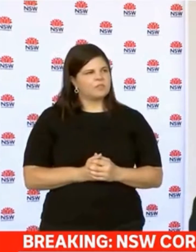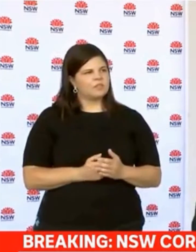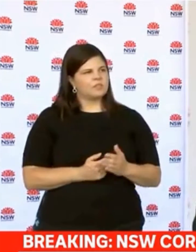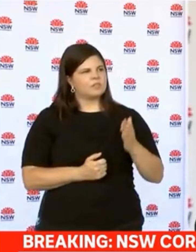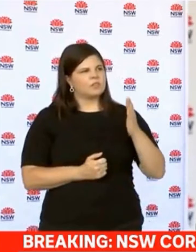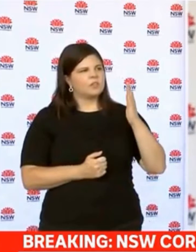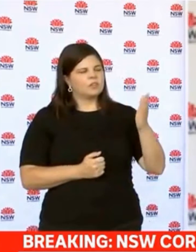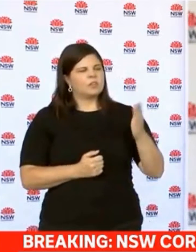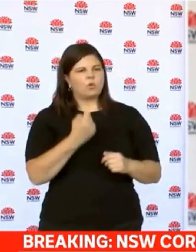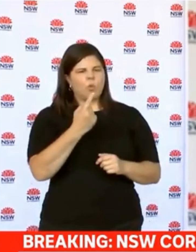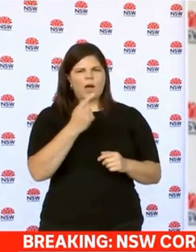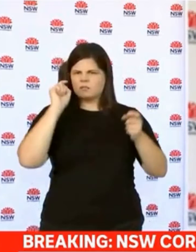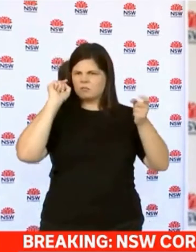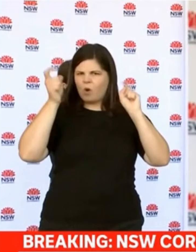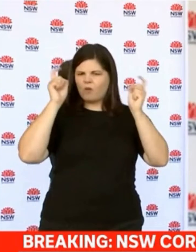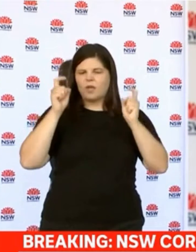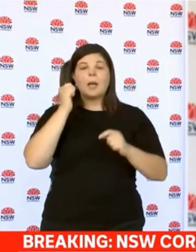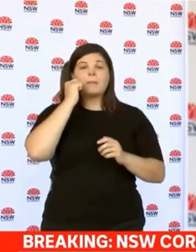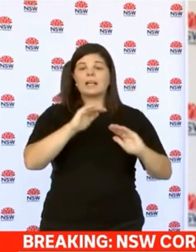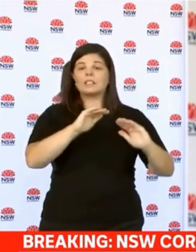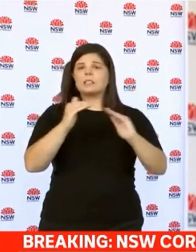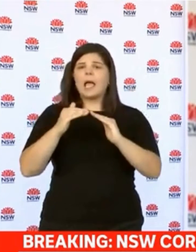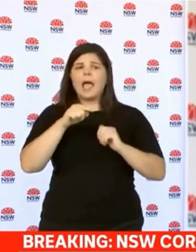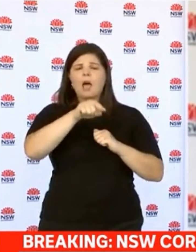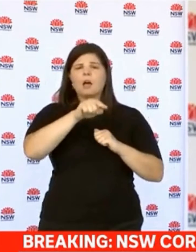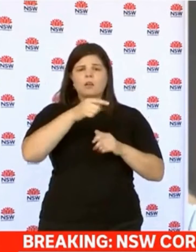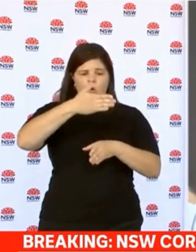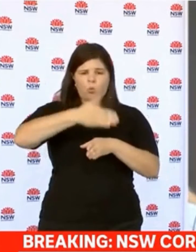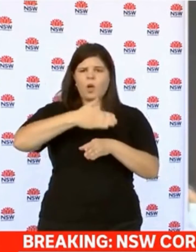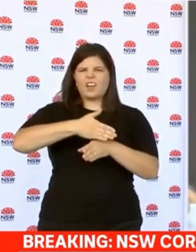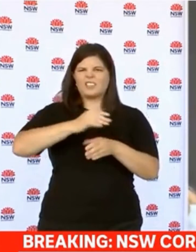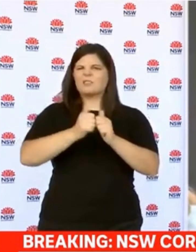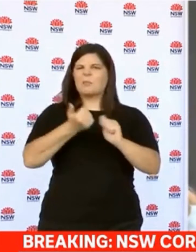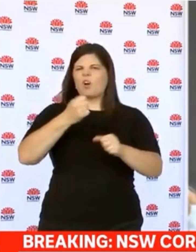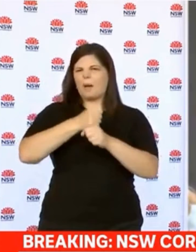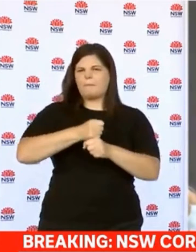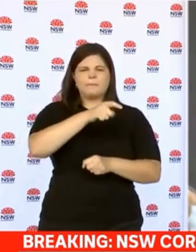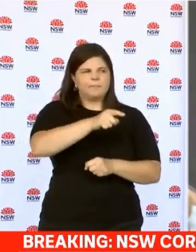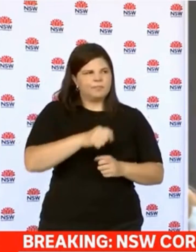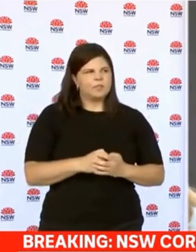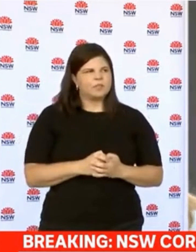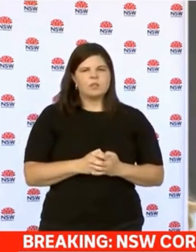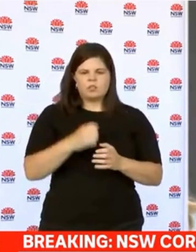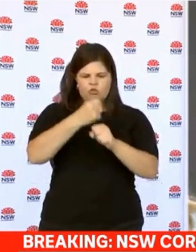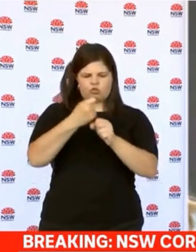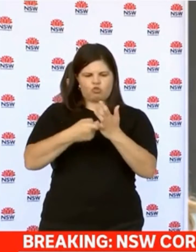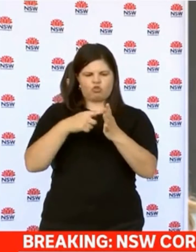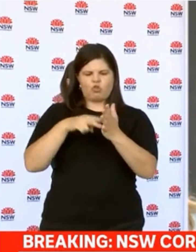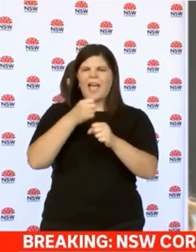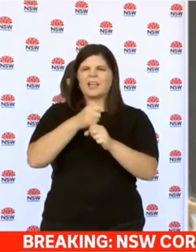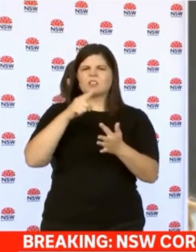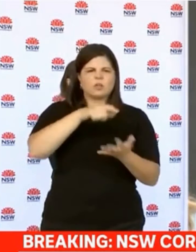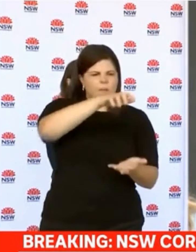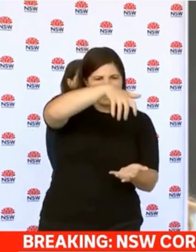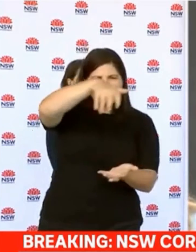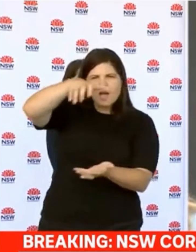One of the venues of concern that was listed at Blacktown Workers' Sports Club is the range buffer.